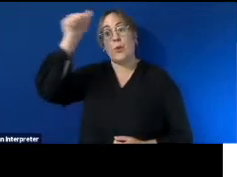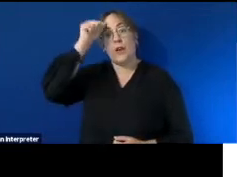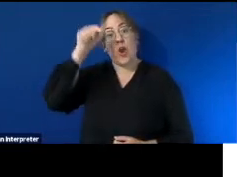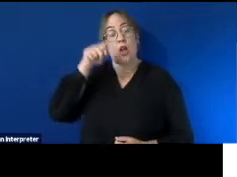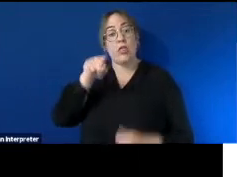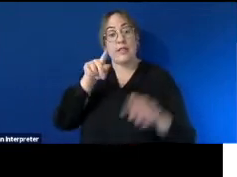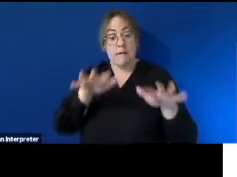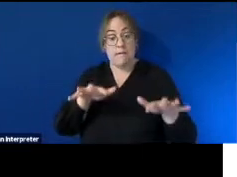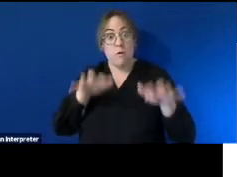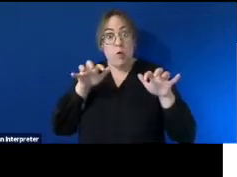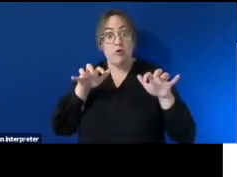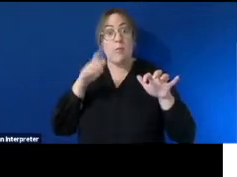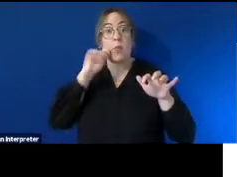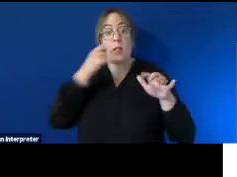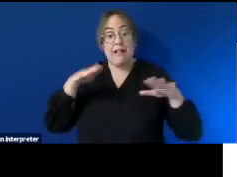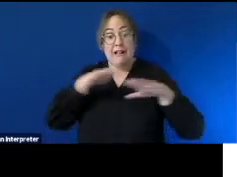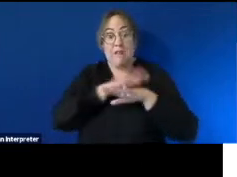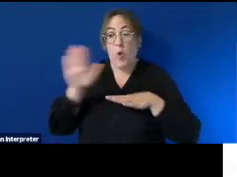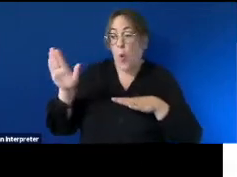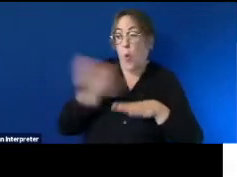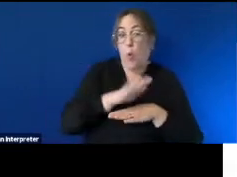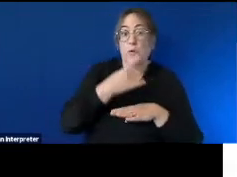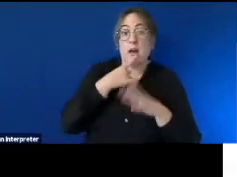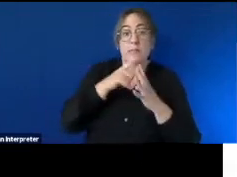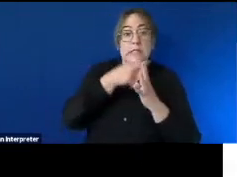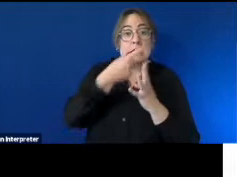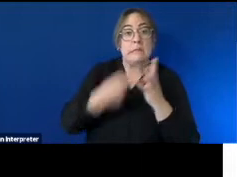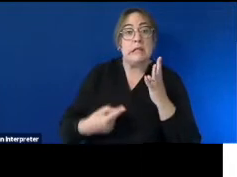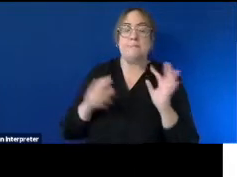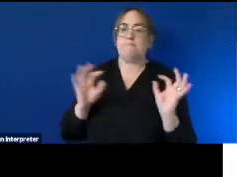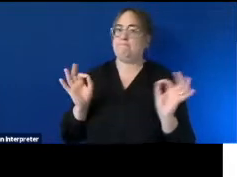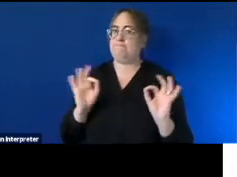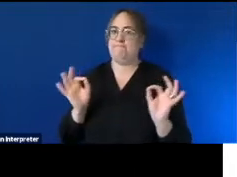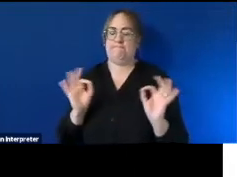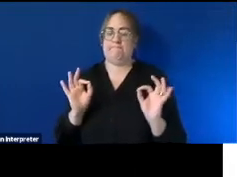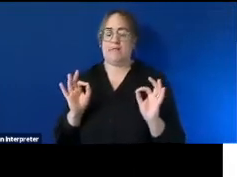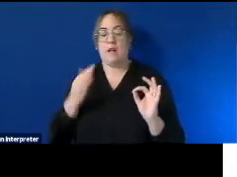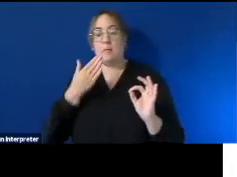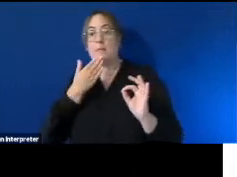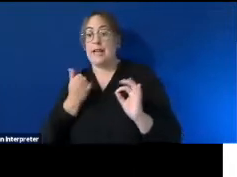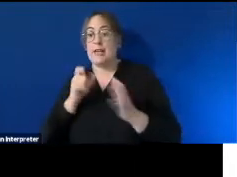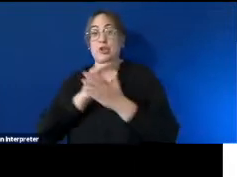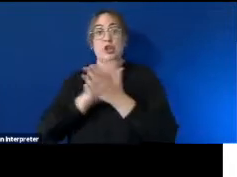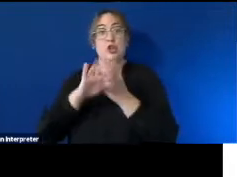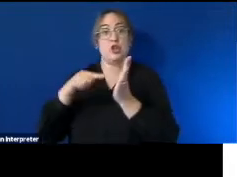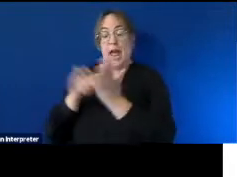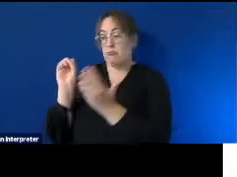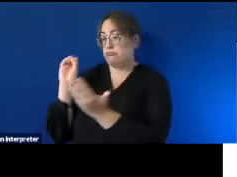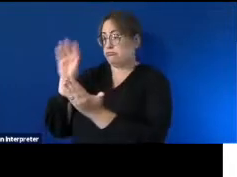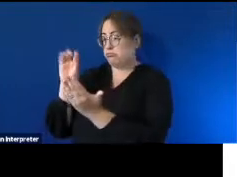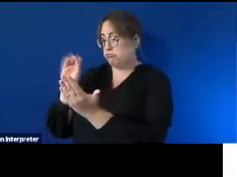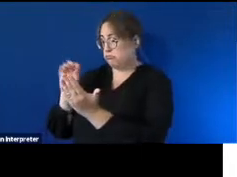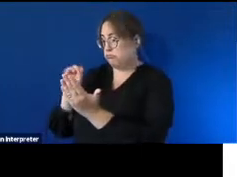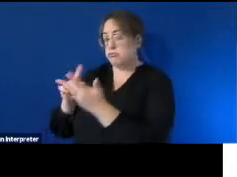of disability and employment so please use the chat and use the questions if you feel like there is a particular perspective that you would like to